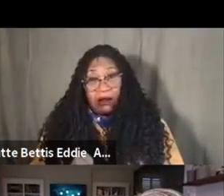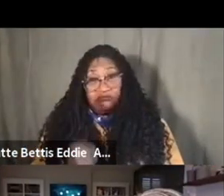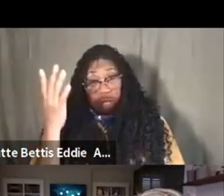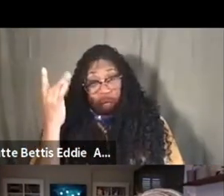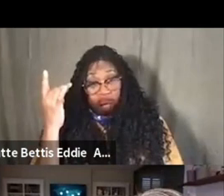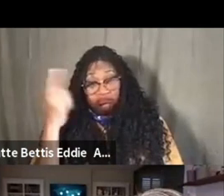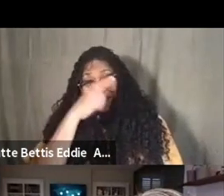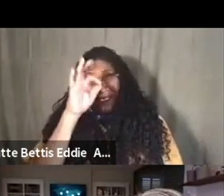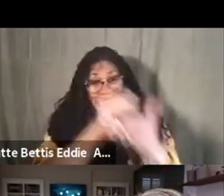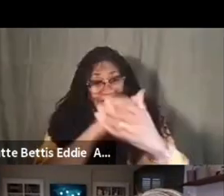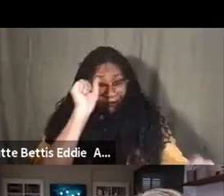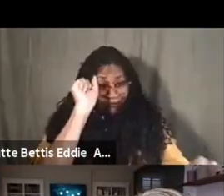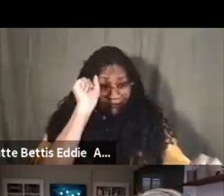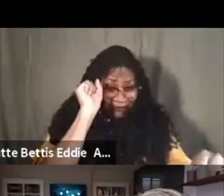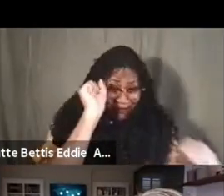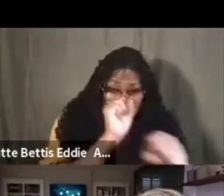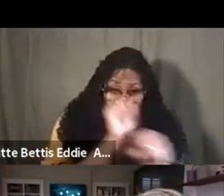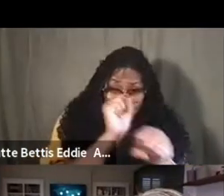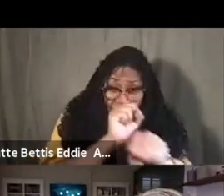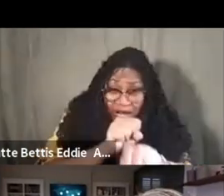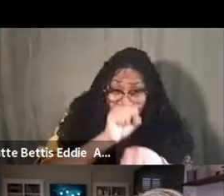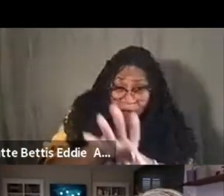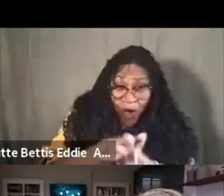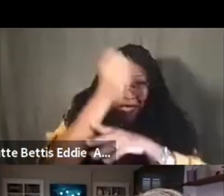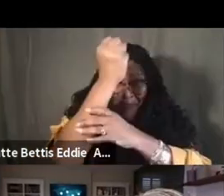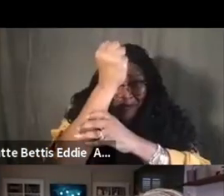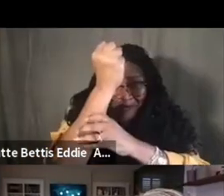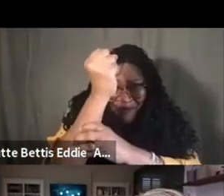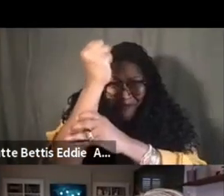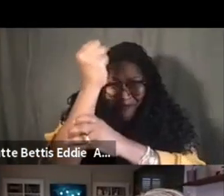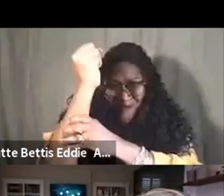that work will not influence movement if it is anti-black.